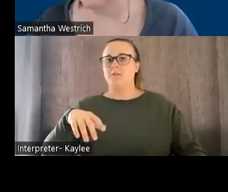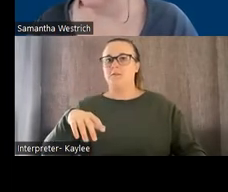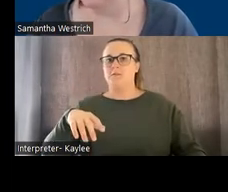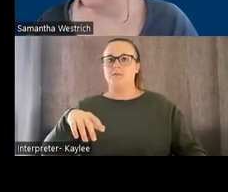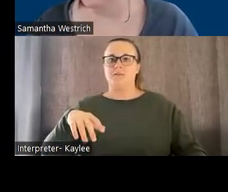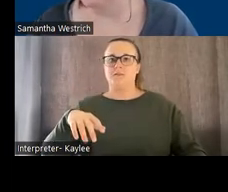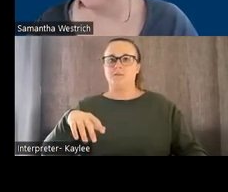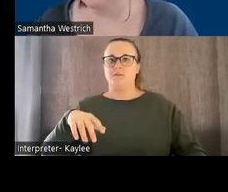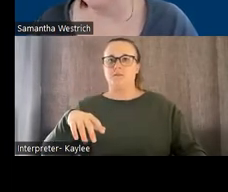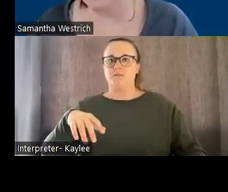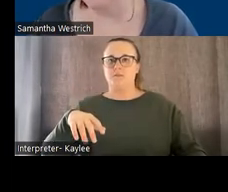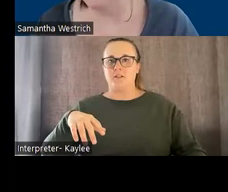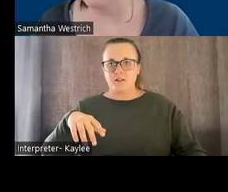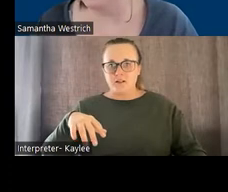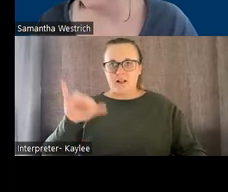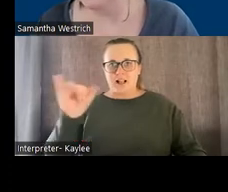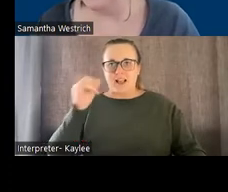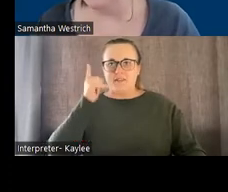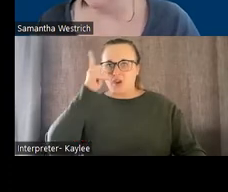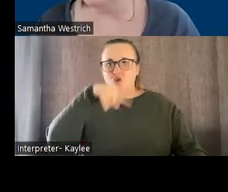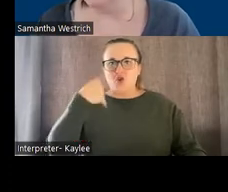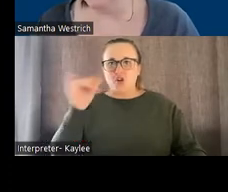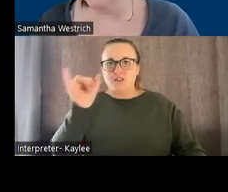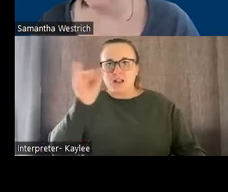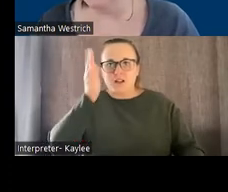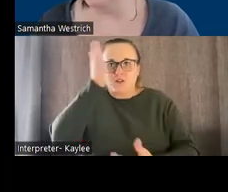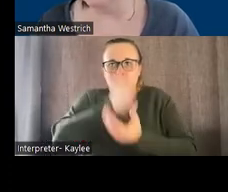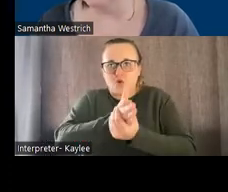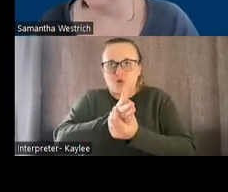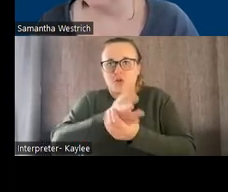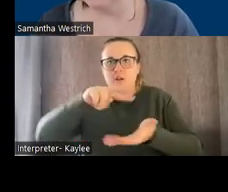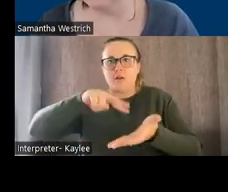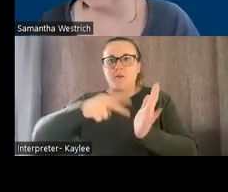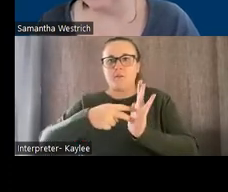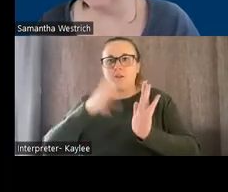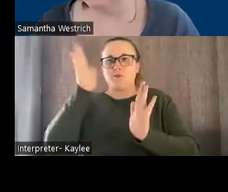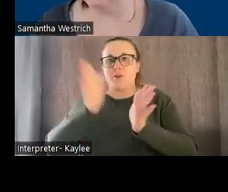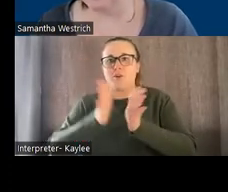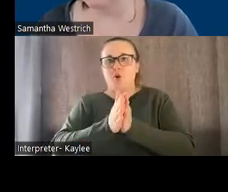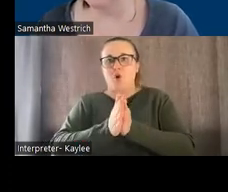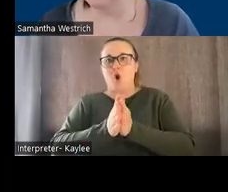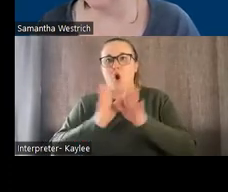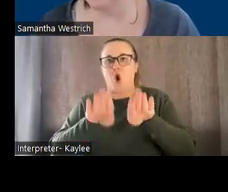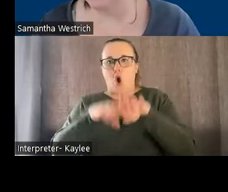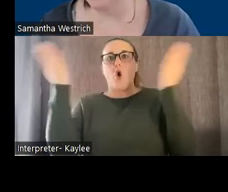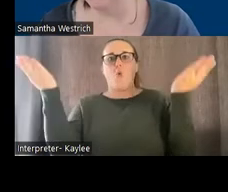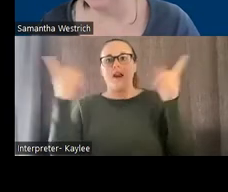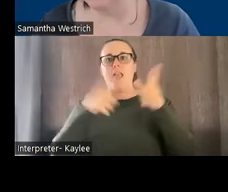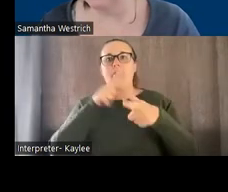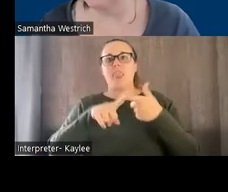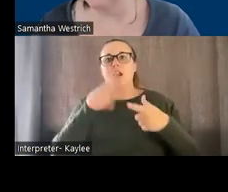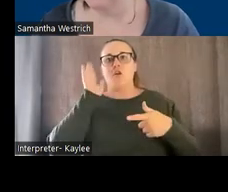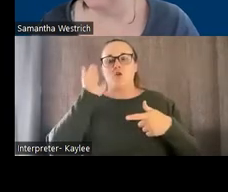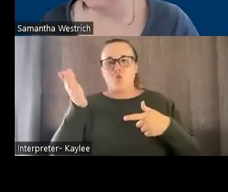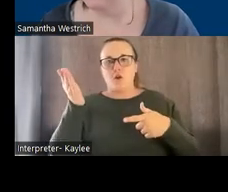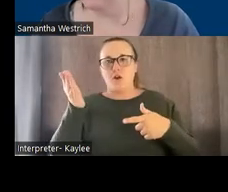looks like a little folder, like a little file folder means that it'll open up. So this is where we get that dynamic display example. So I'm going